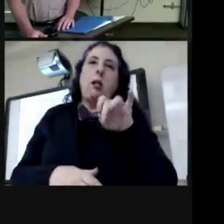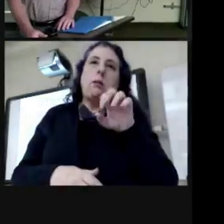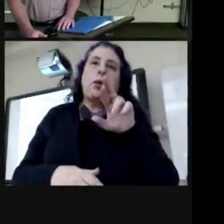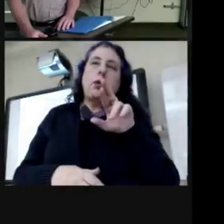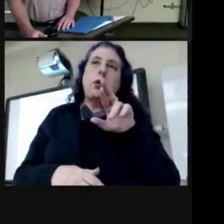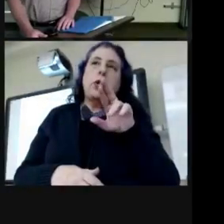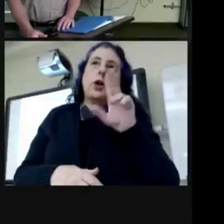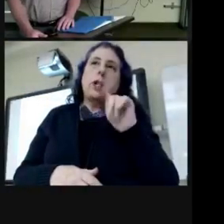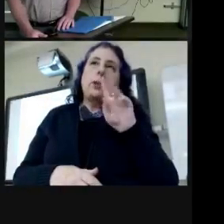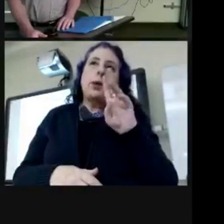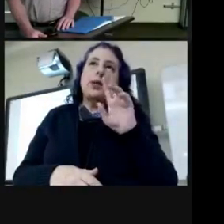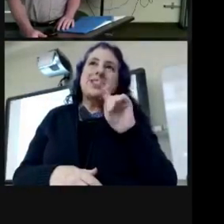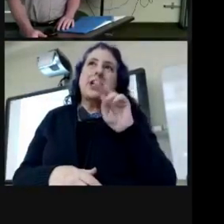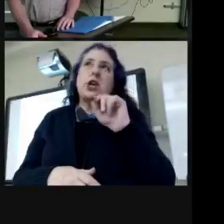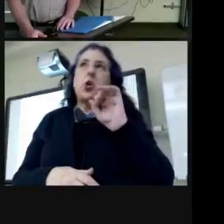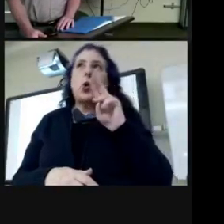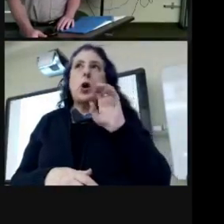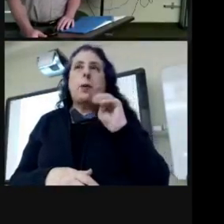Right. Yeah, they were everywhere.